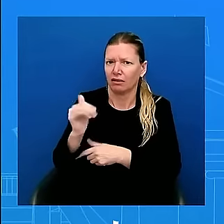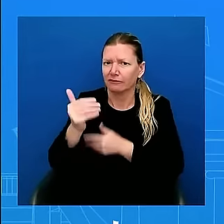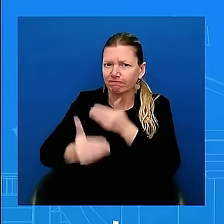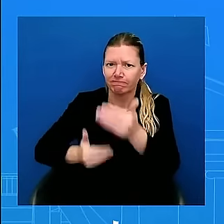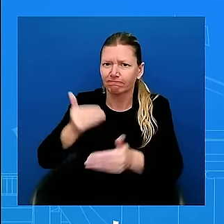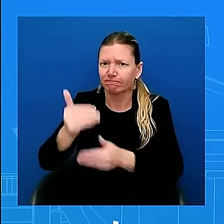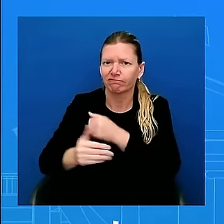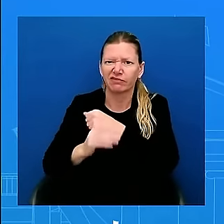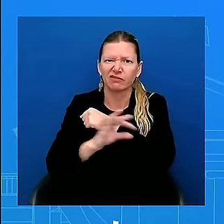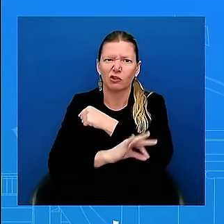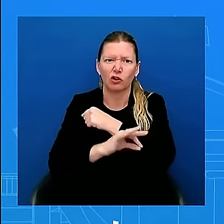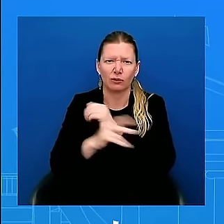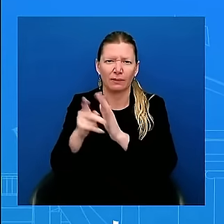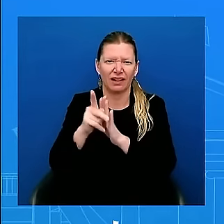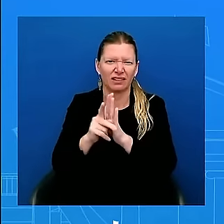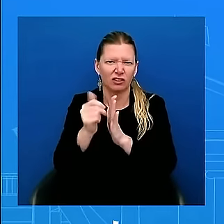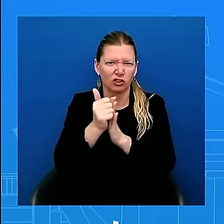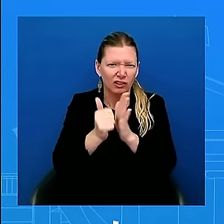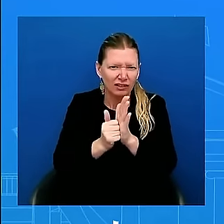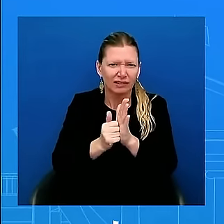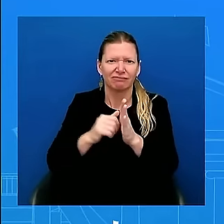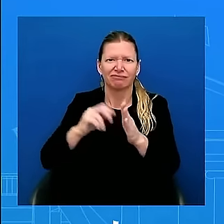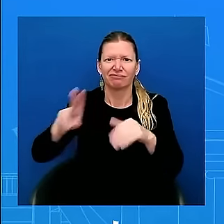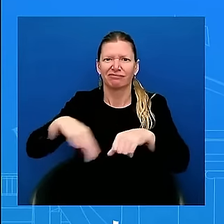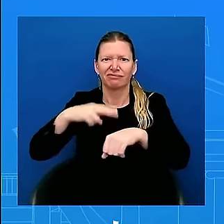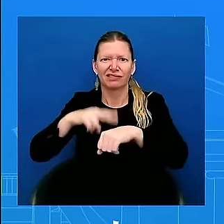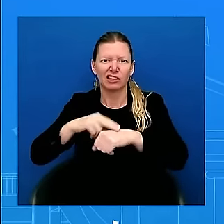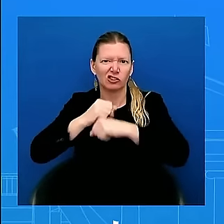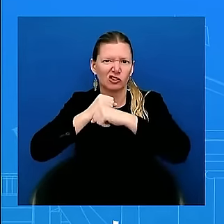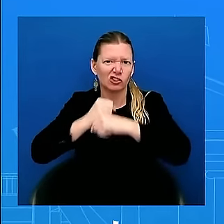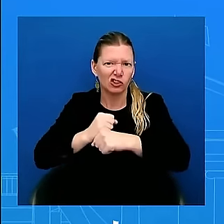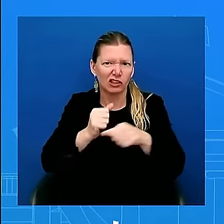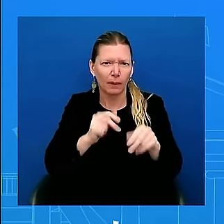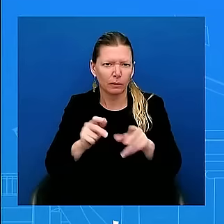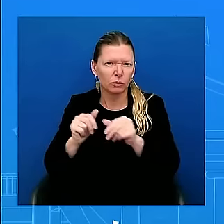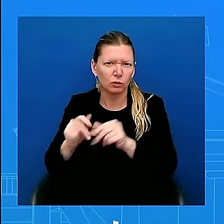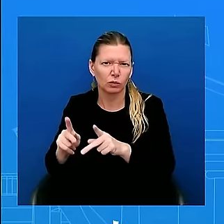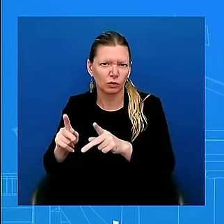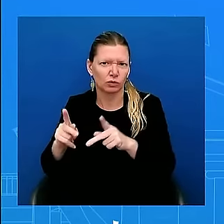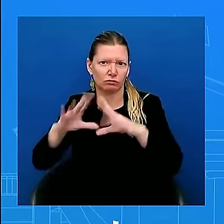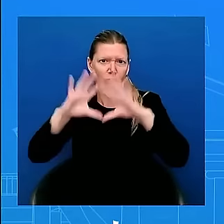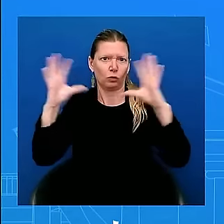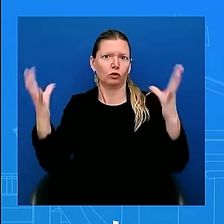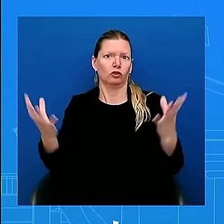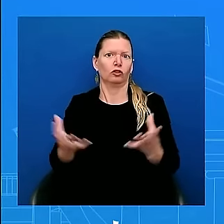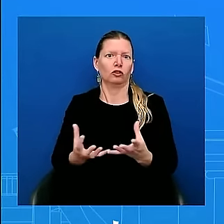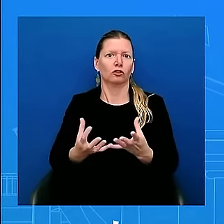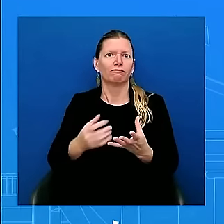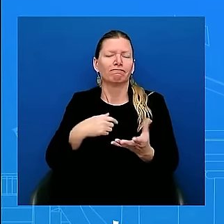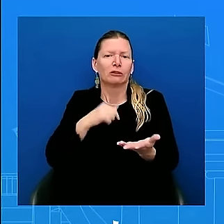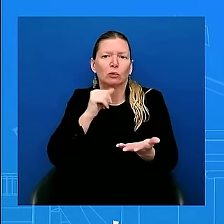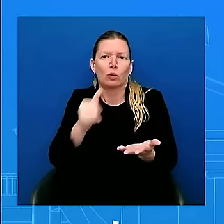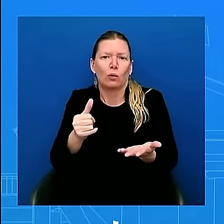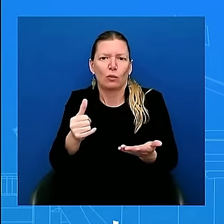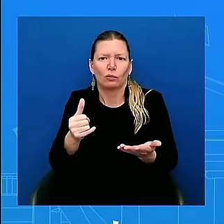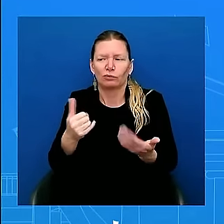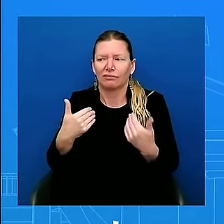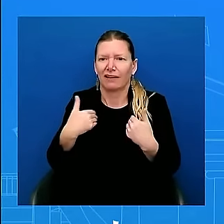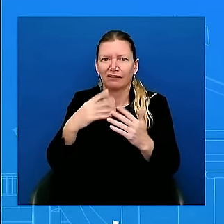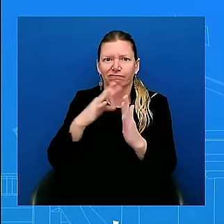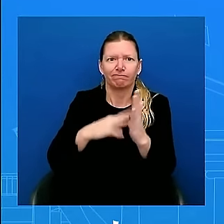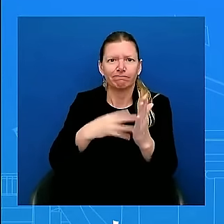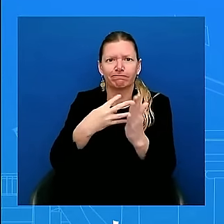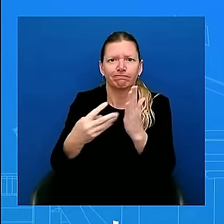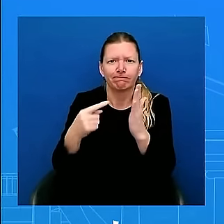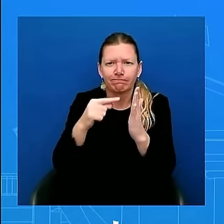have anything on the schedule to speak to now. But, I mean, you know, stay tuned. I think there'll be some opportunities that the President is going to want to explore. Look, mean, still got a